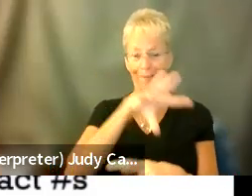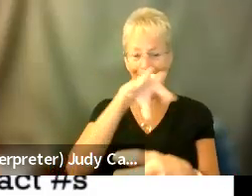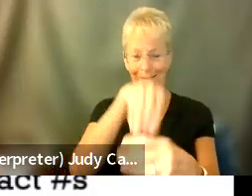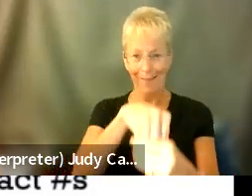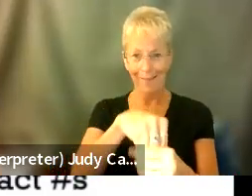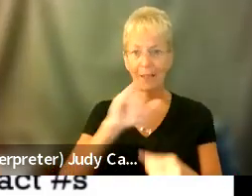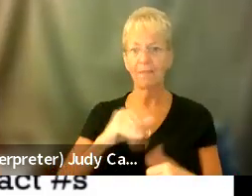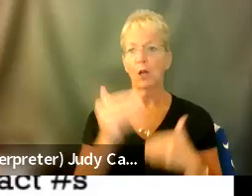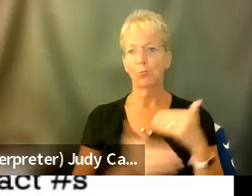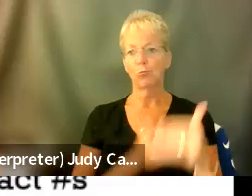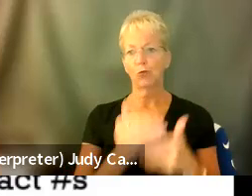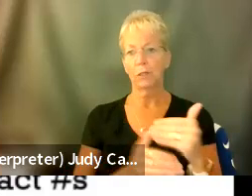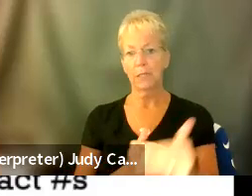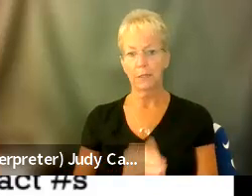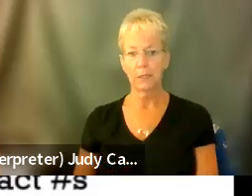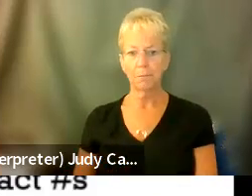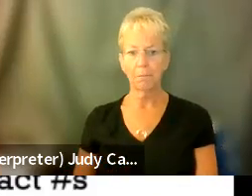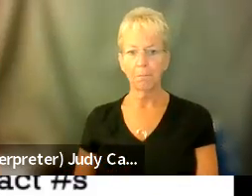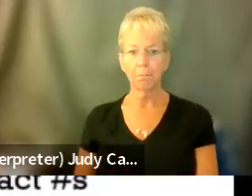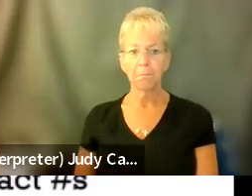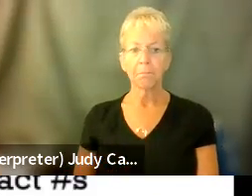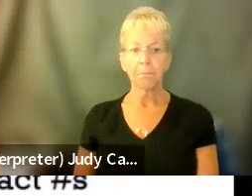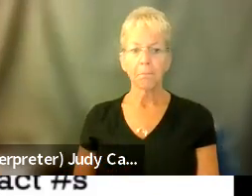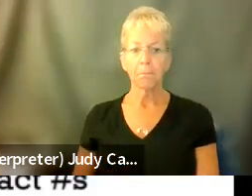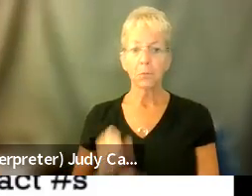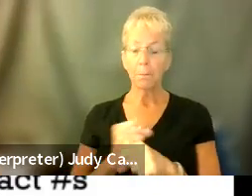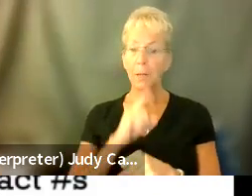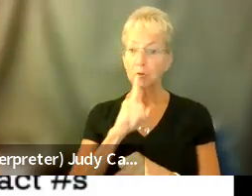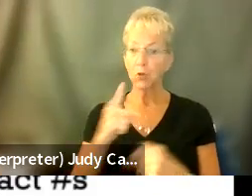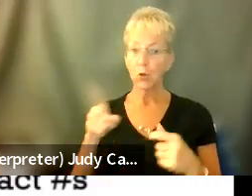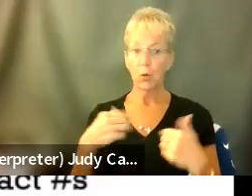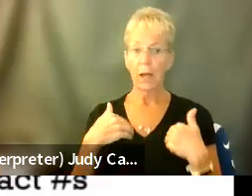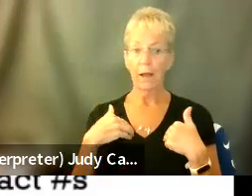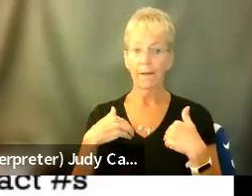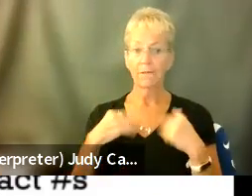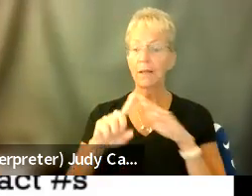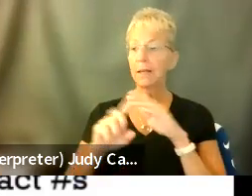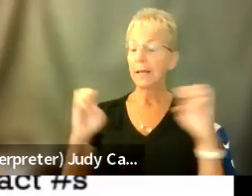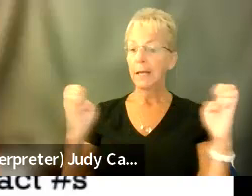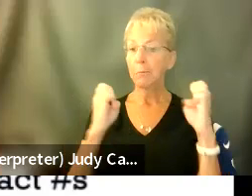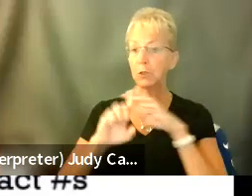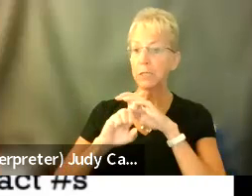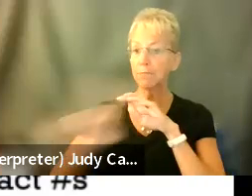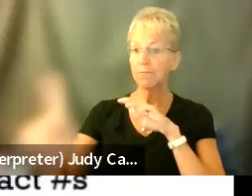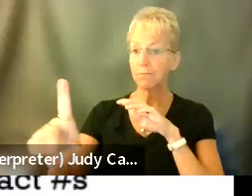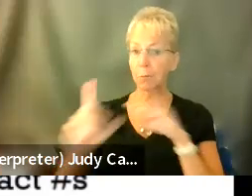even when you can't be. Make sure you have an emergency evacuation plan.